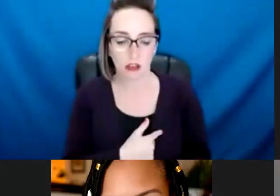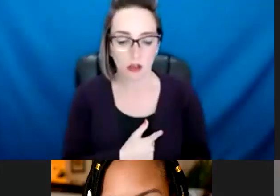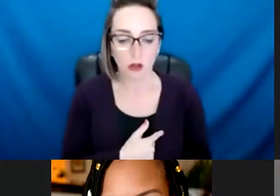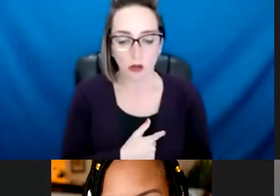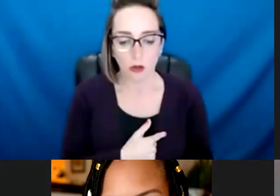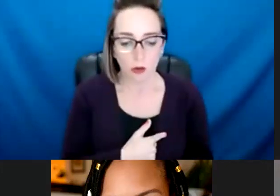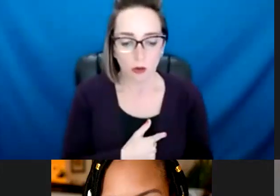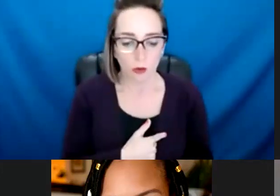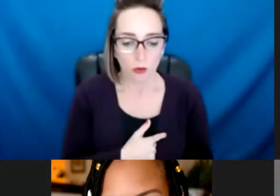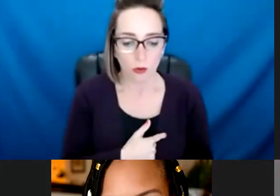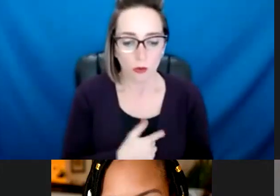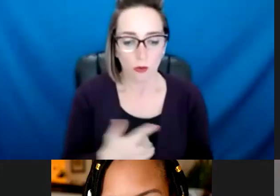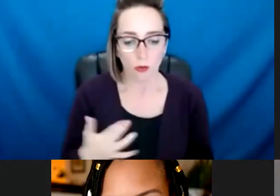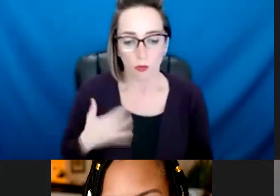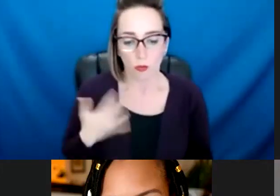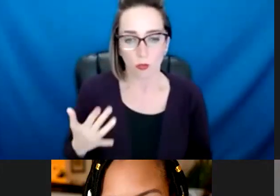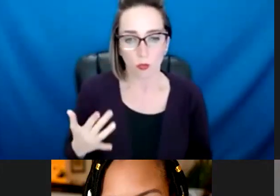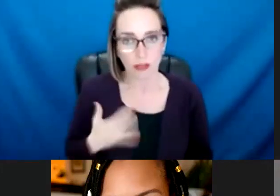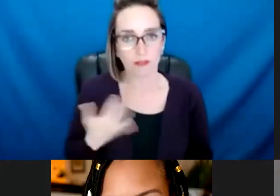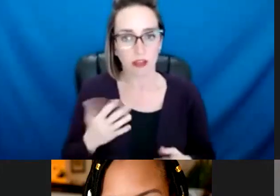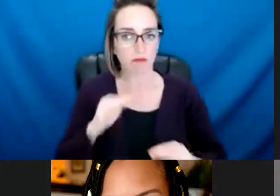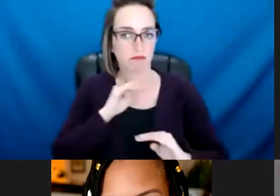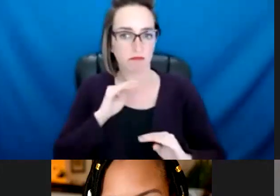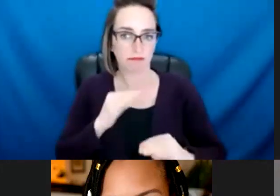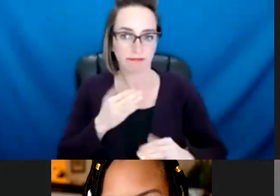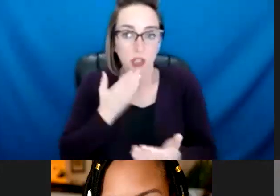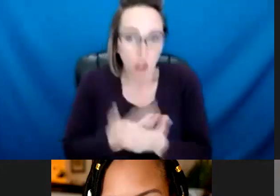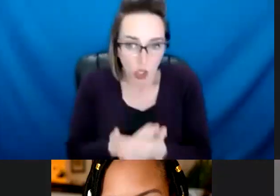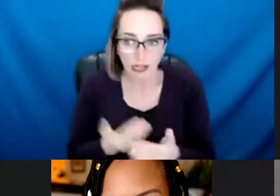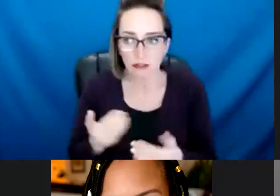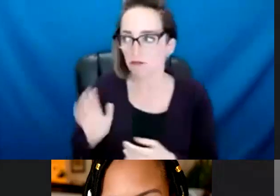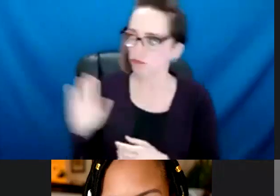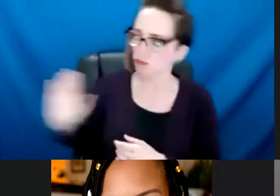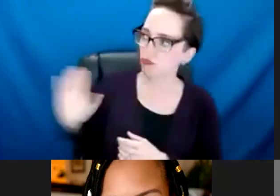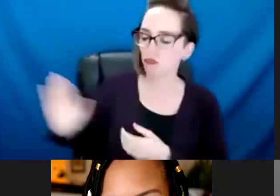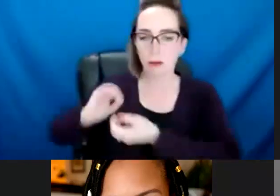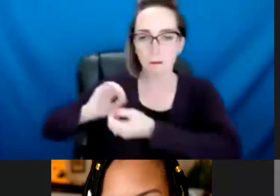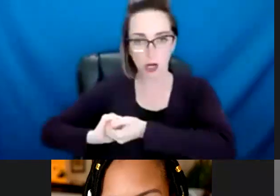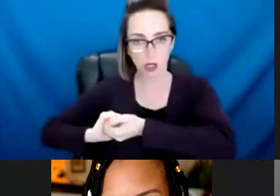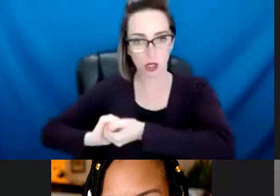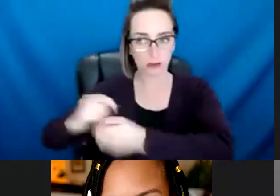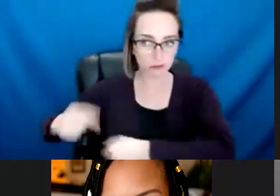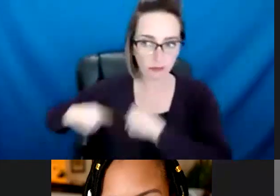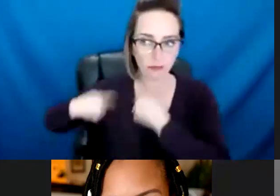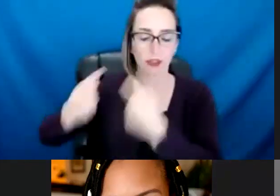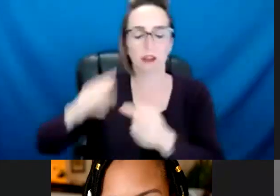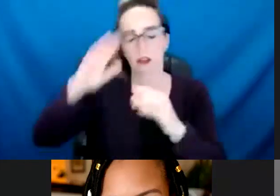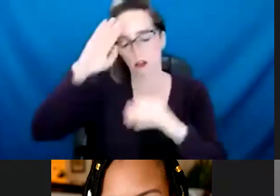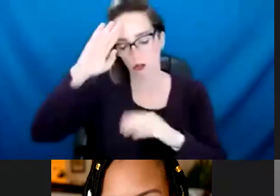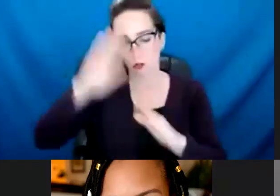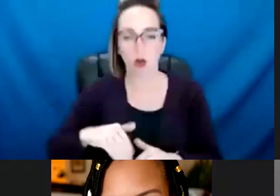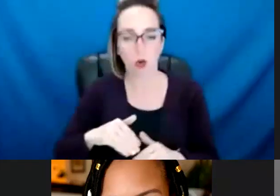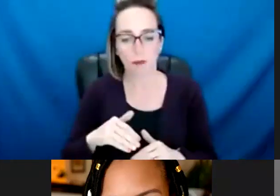uh, we feel very good with the partnership that we've had with the city attorney's office. And, um, we feel that it's going to be a great,